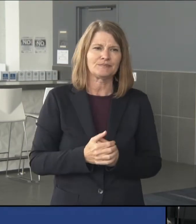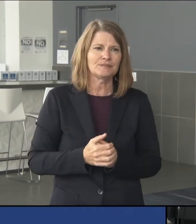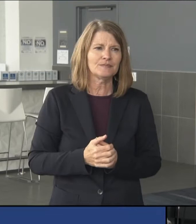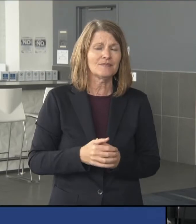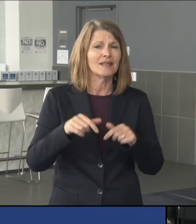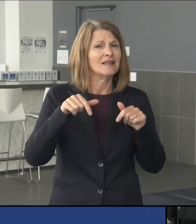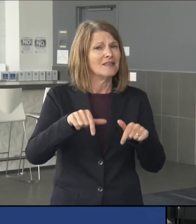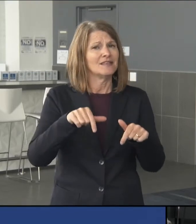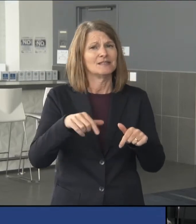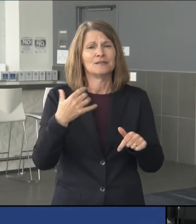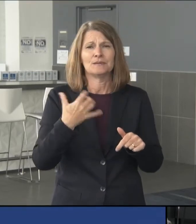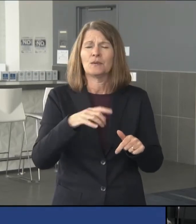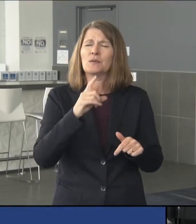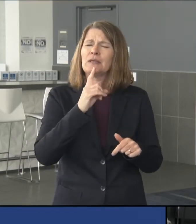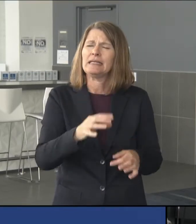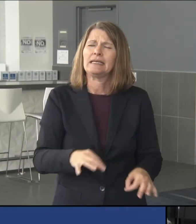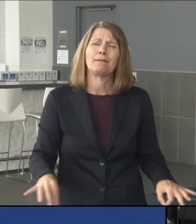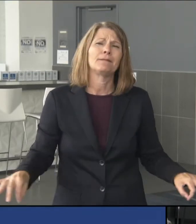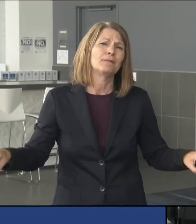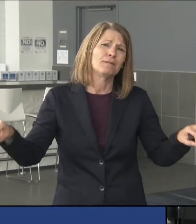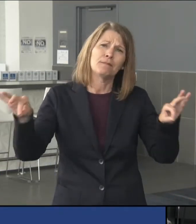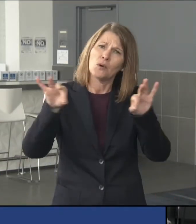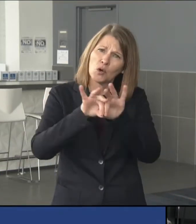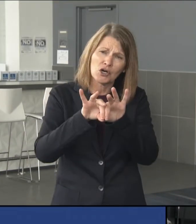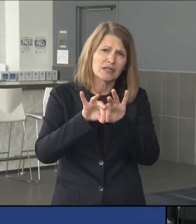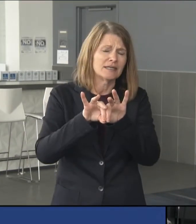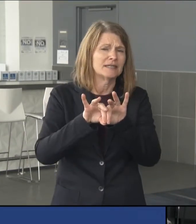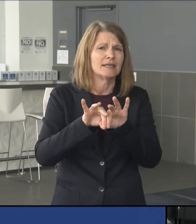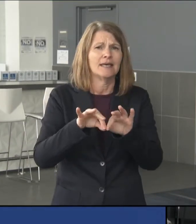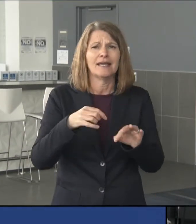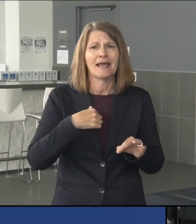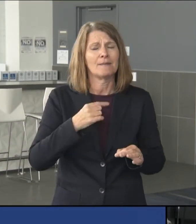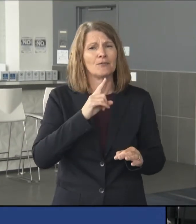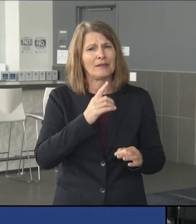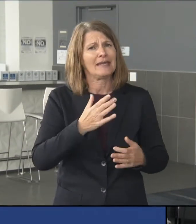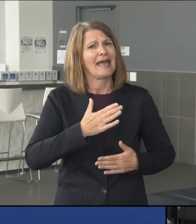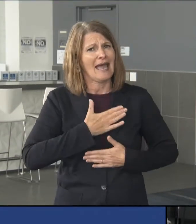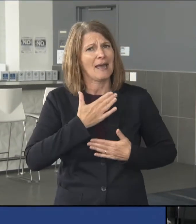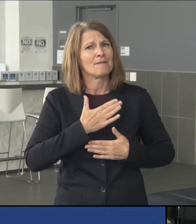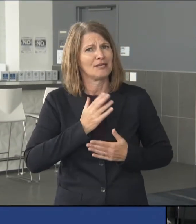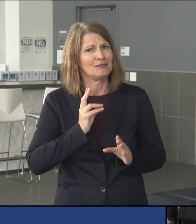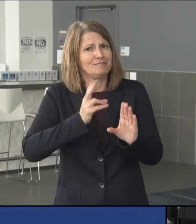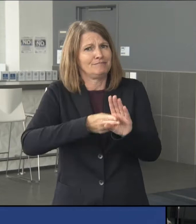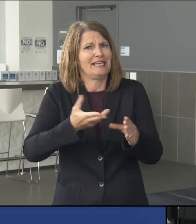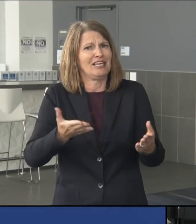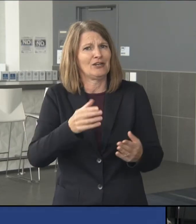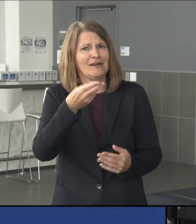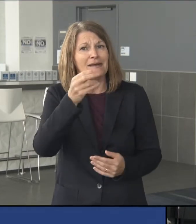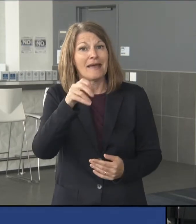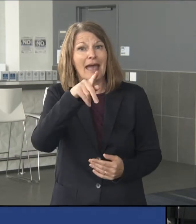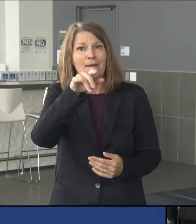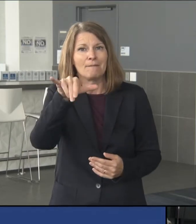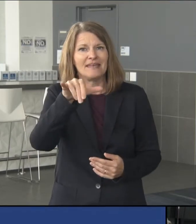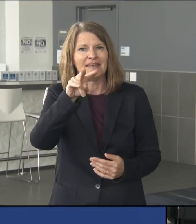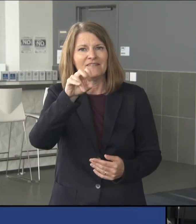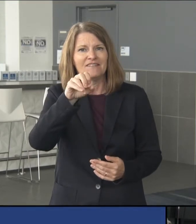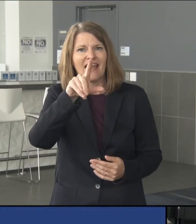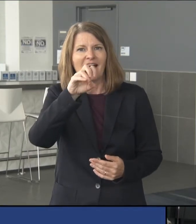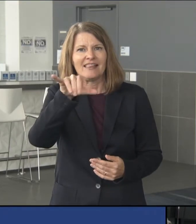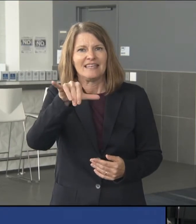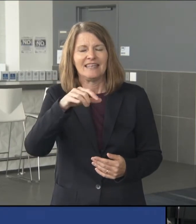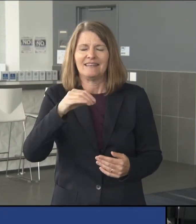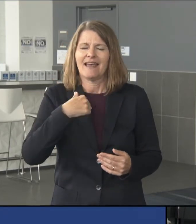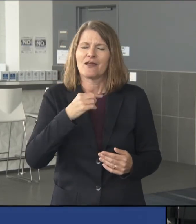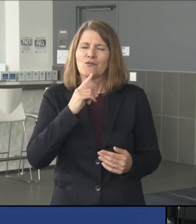This is really, really important, and I am really happy to be here in Happy Valley, and I really appreciate the